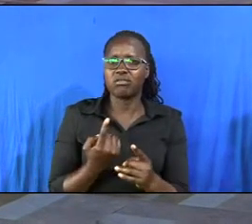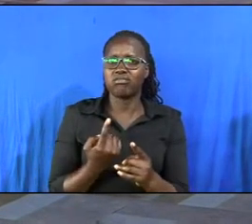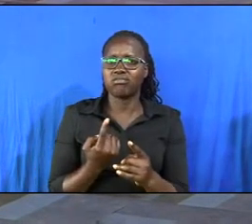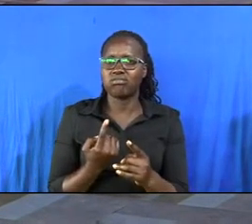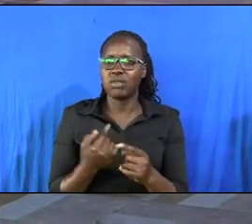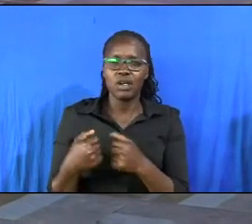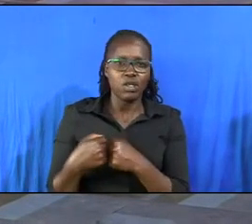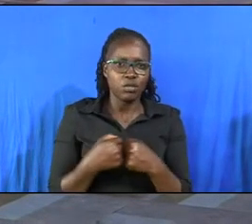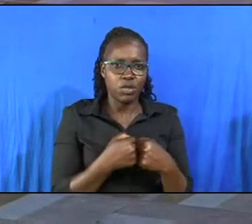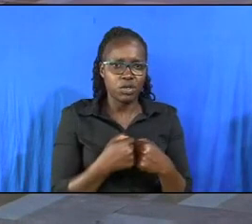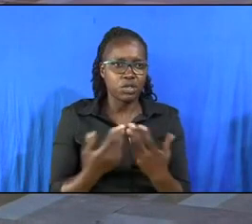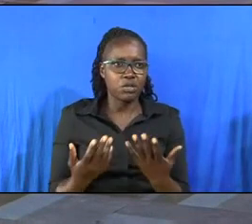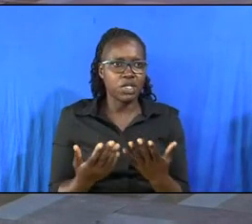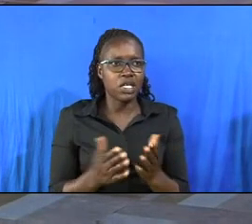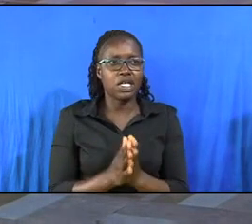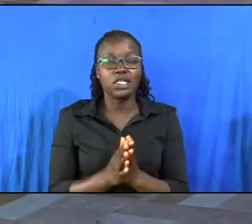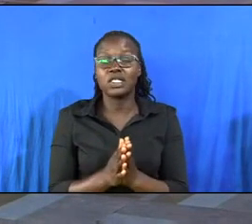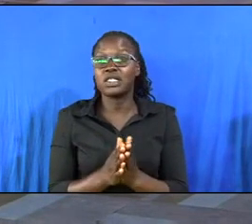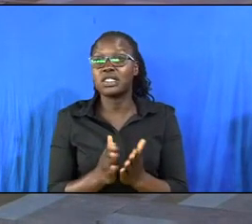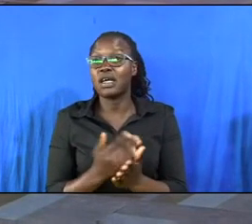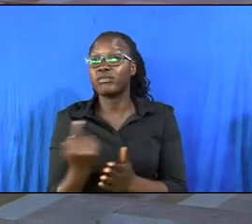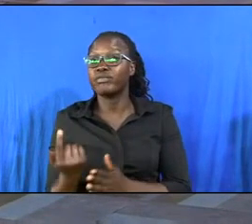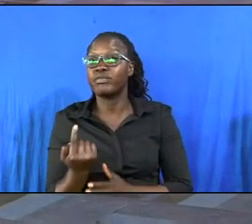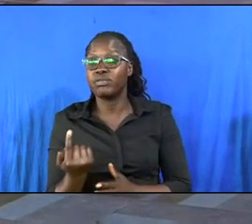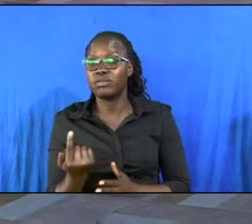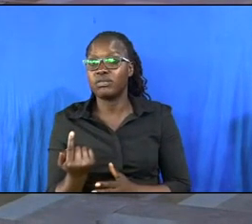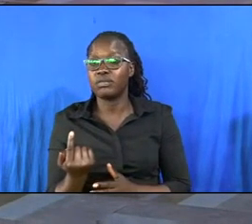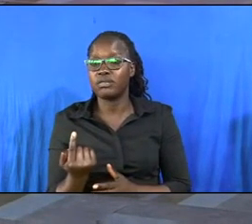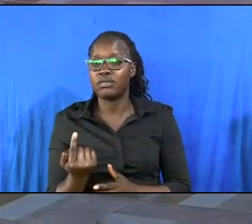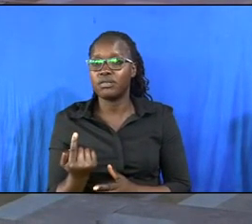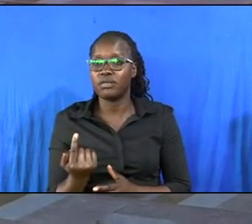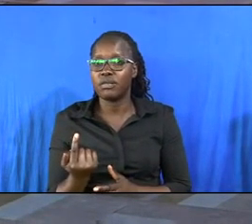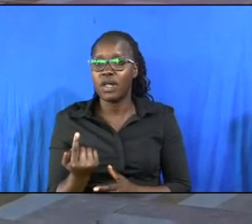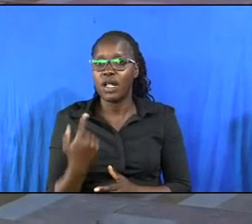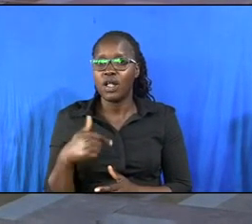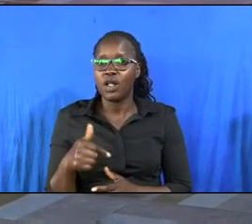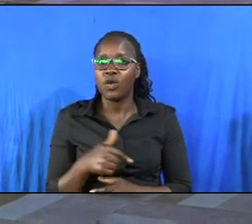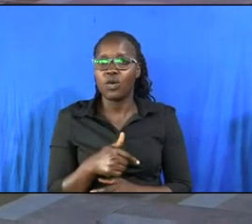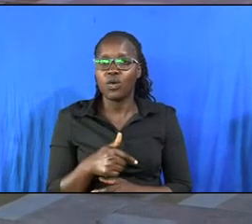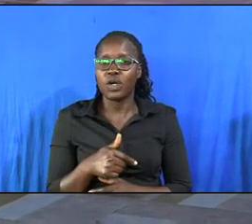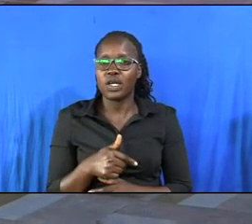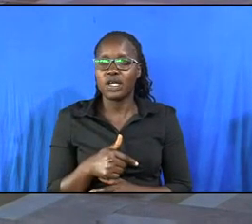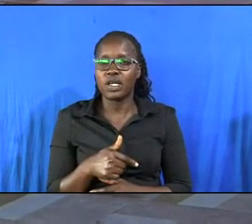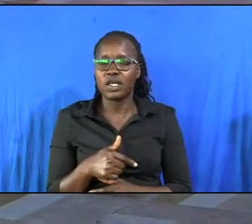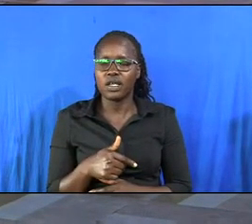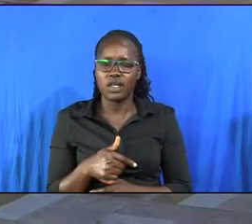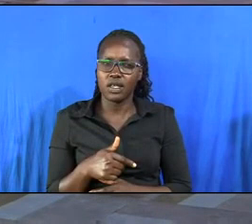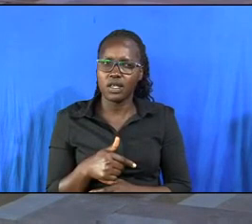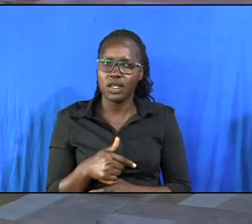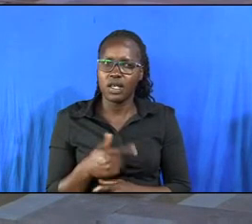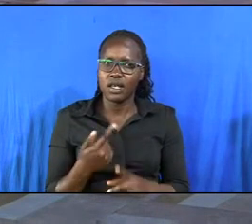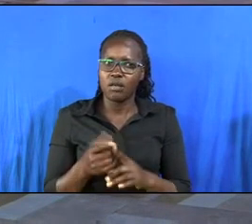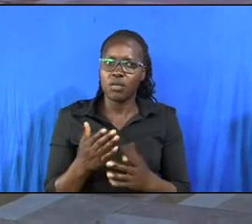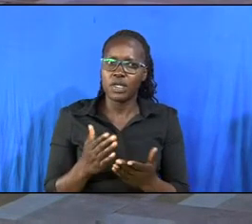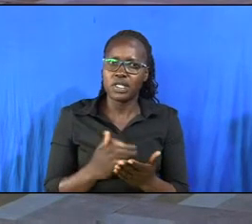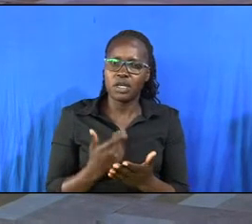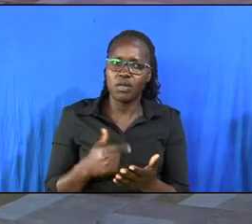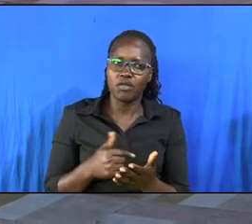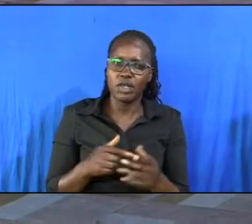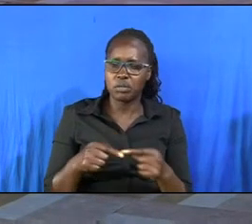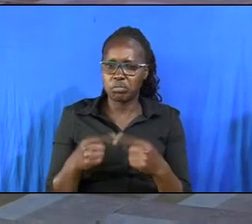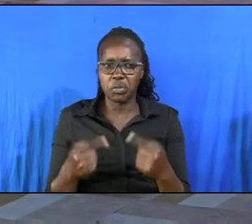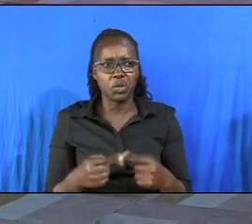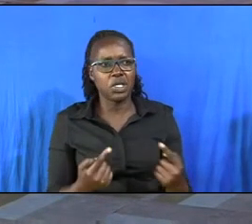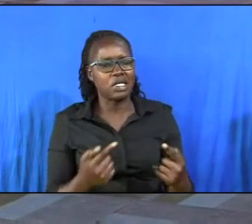and none is exactly the same as the other we have come to church but some of us are struggling